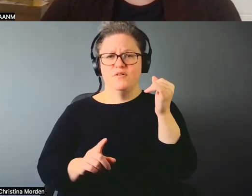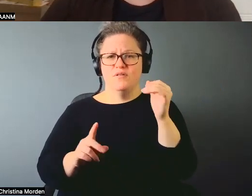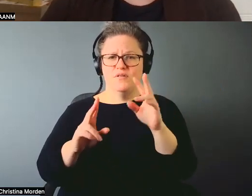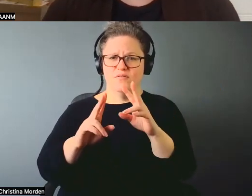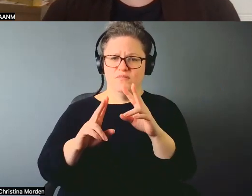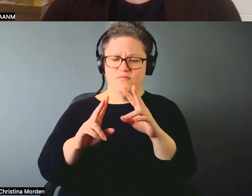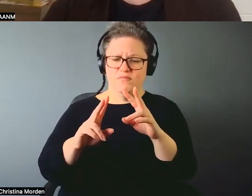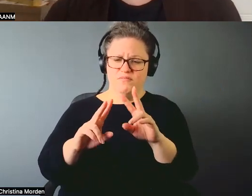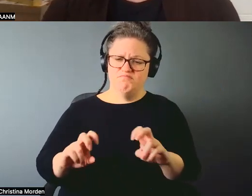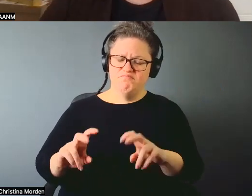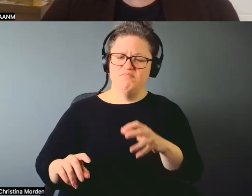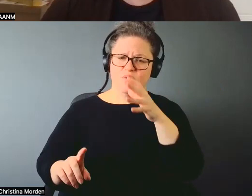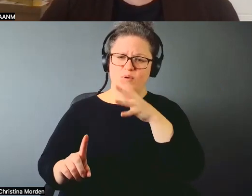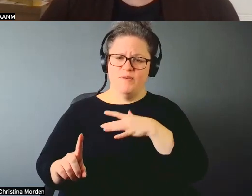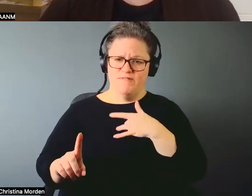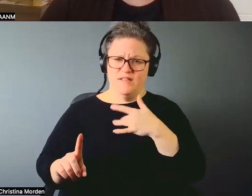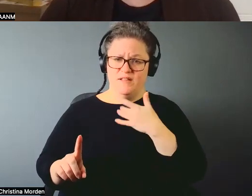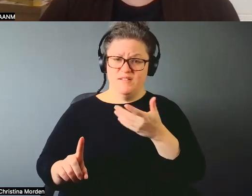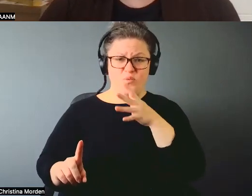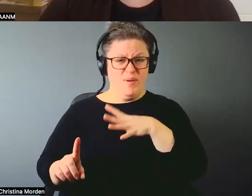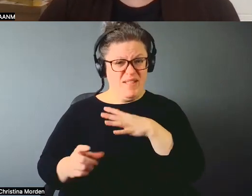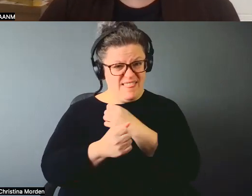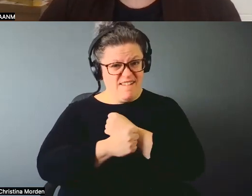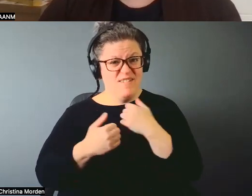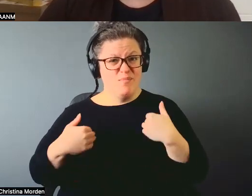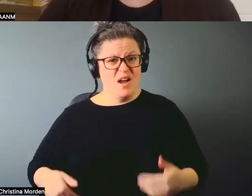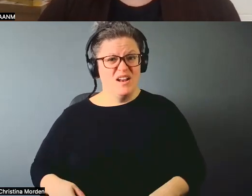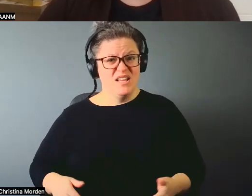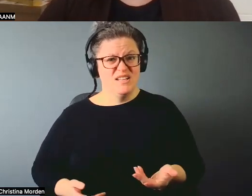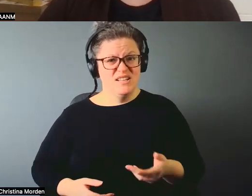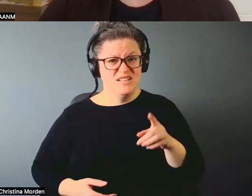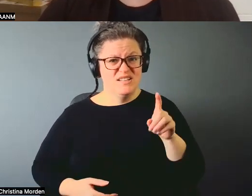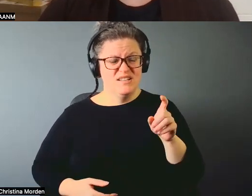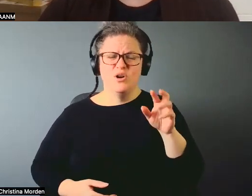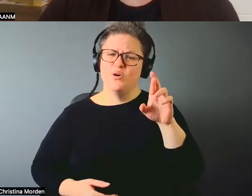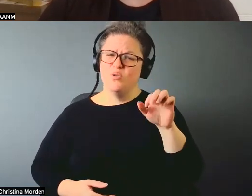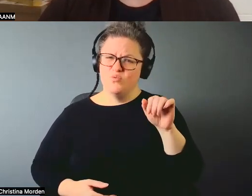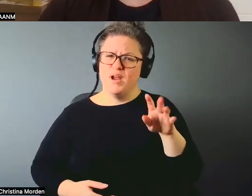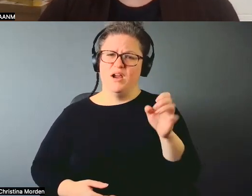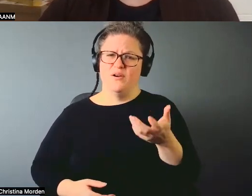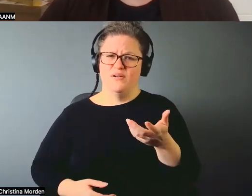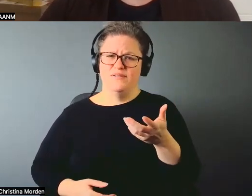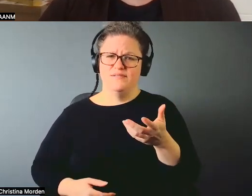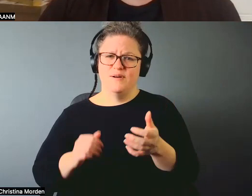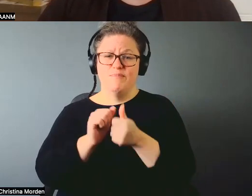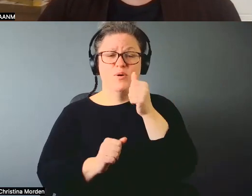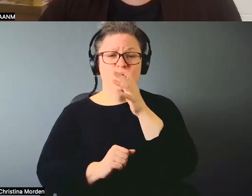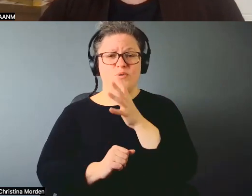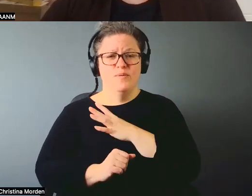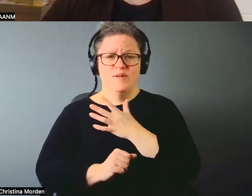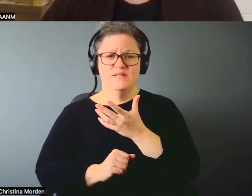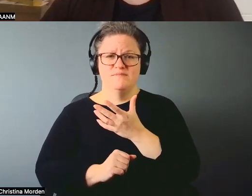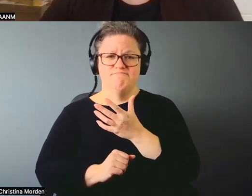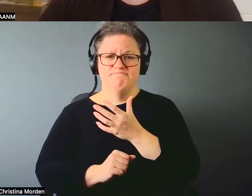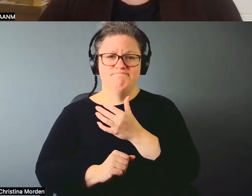her body? Like what it's so rare. It's so rare. Because, you know, we've been dictated these.